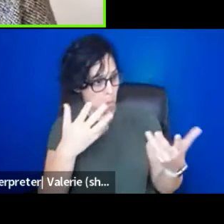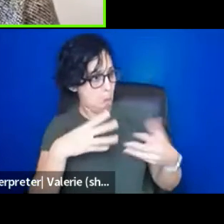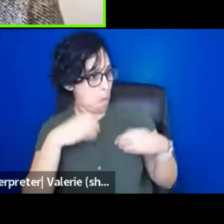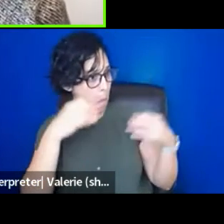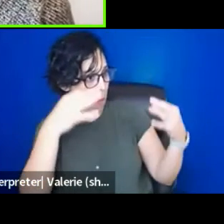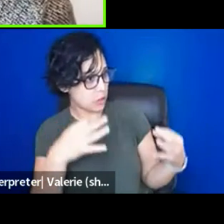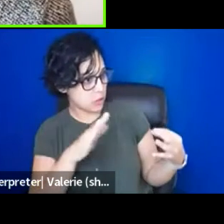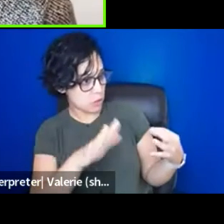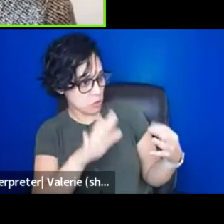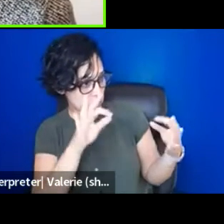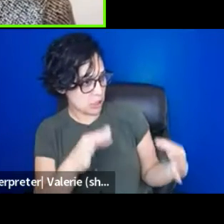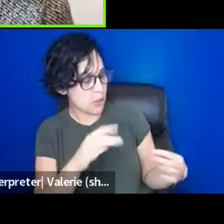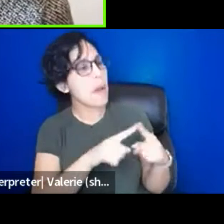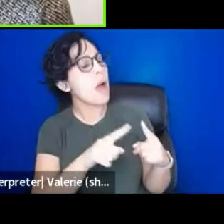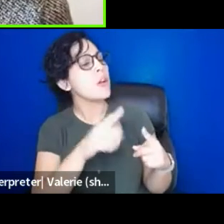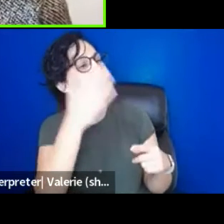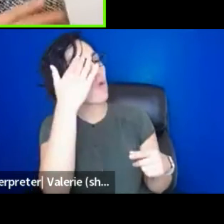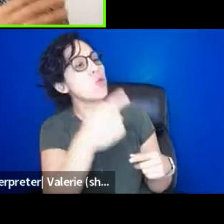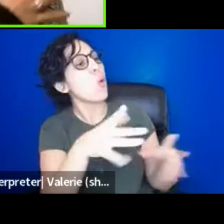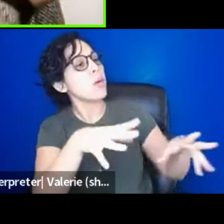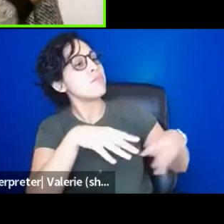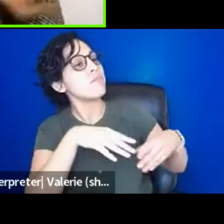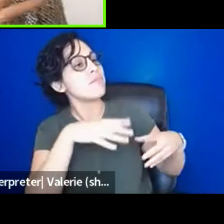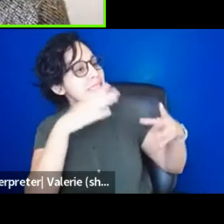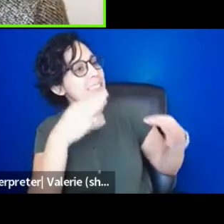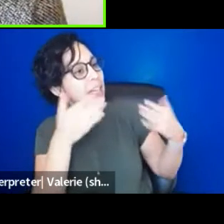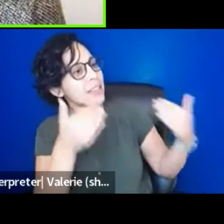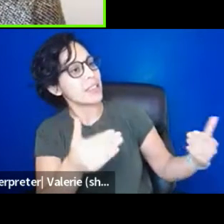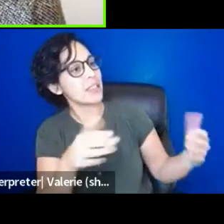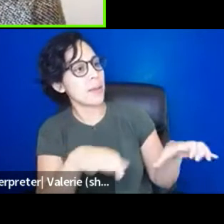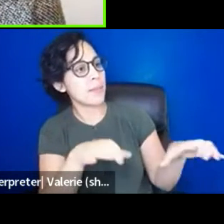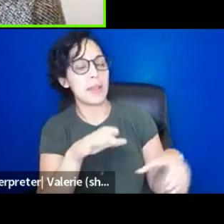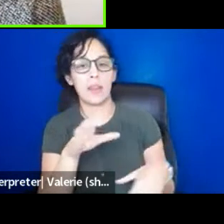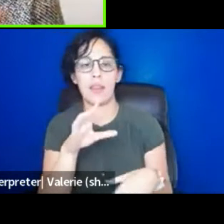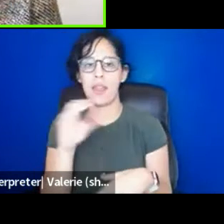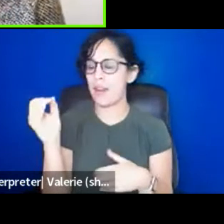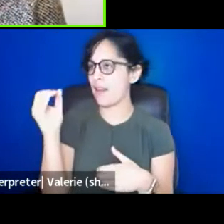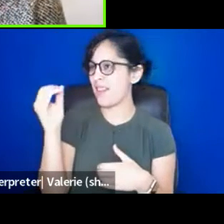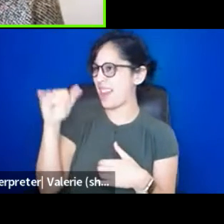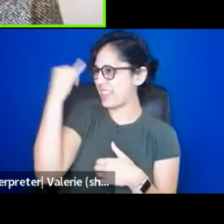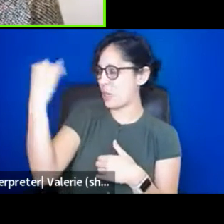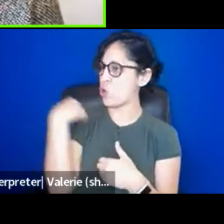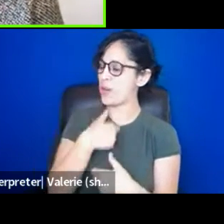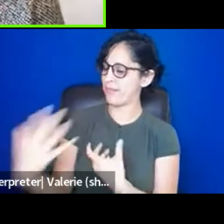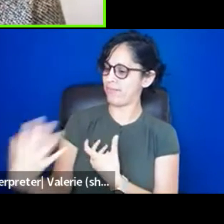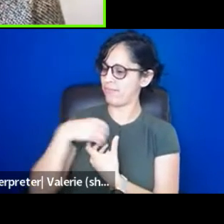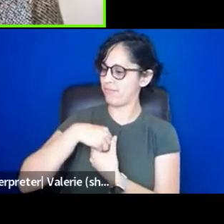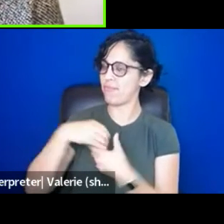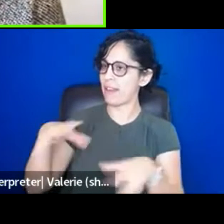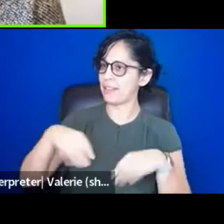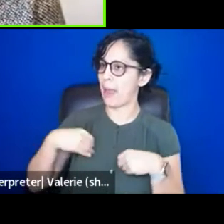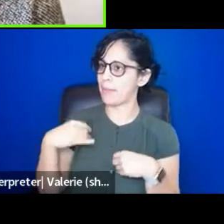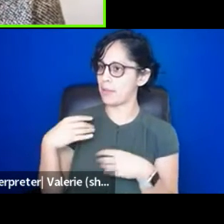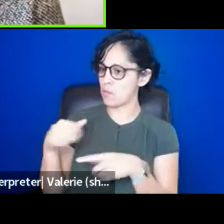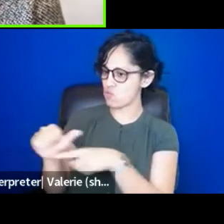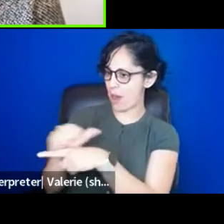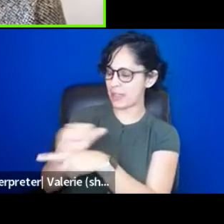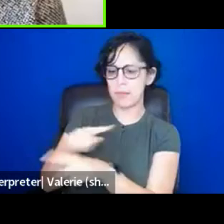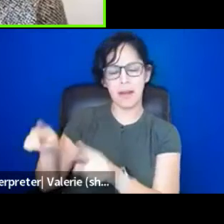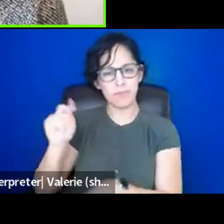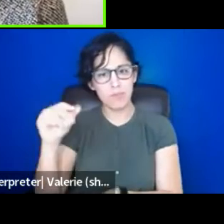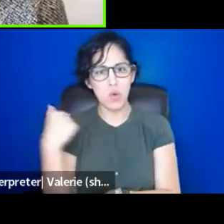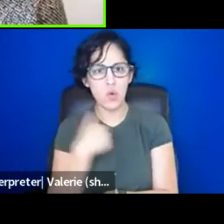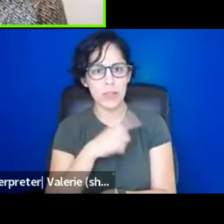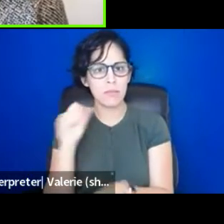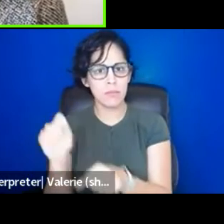but just know you all are making a choice. And I think that idea that we often inherit practices and we think that's the way it is, but really being able to